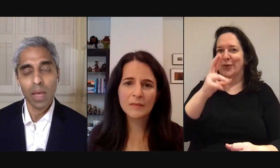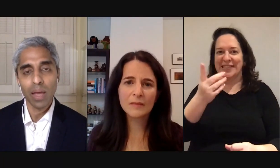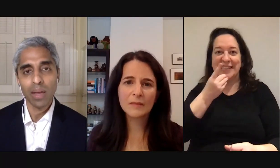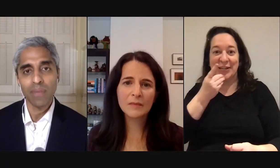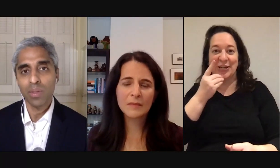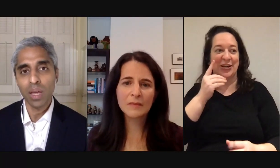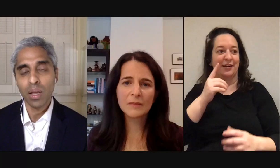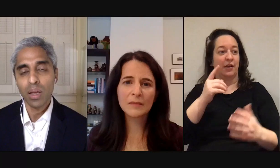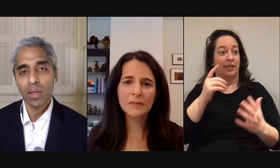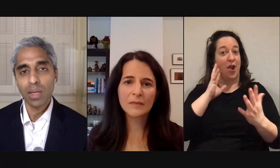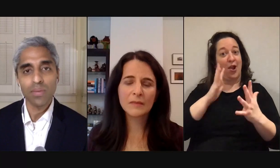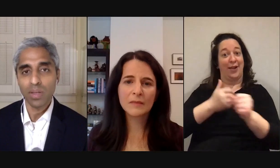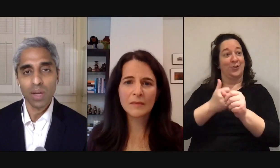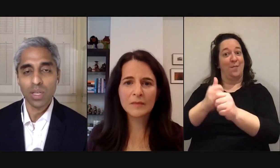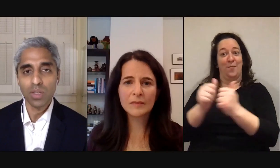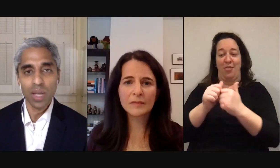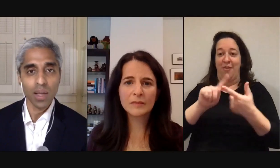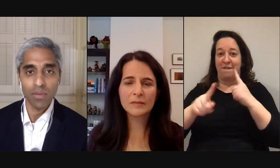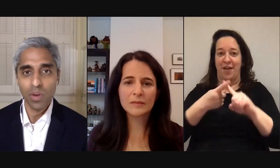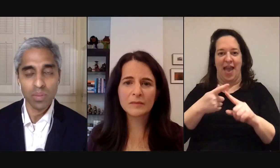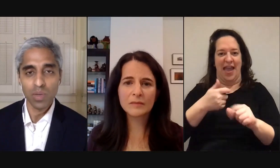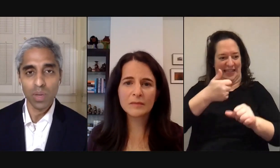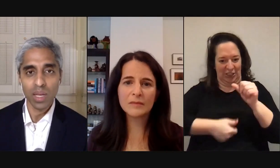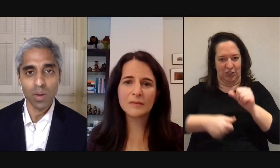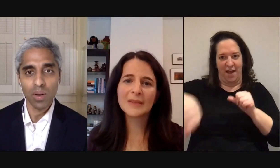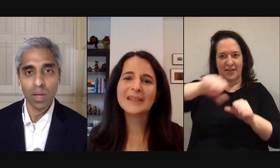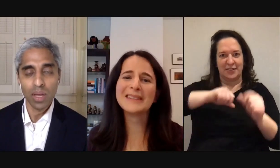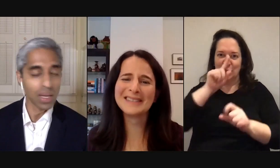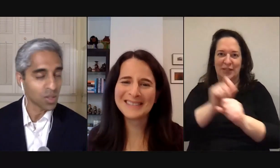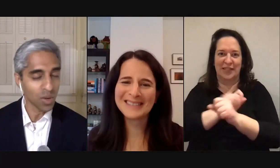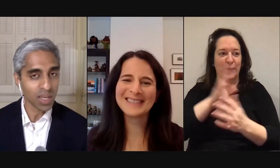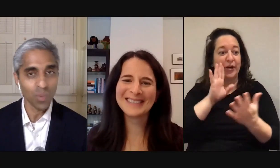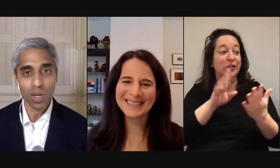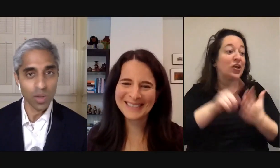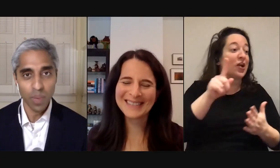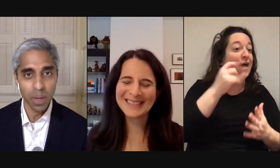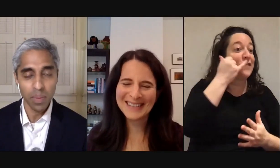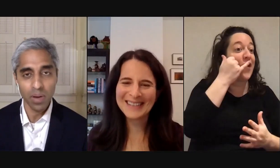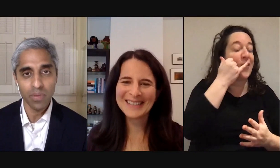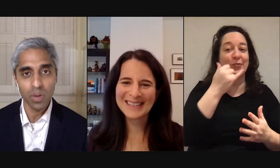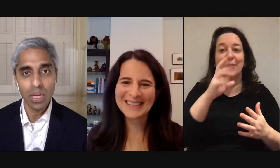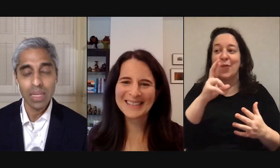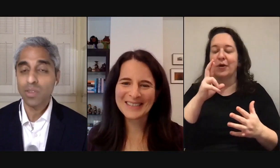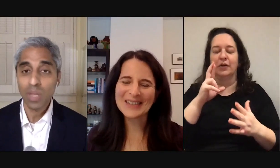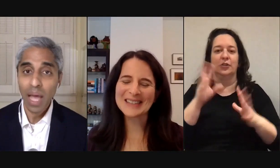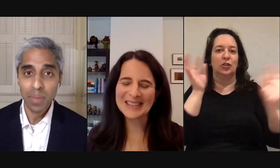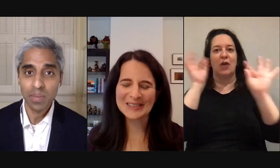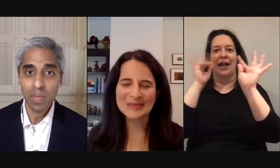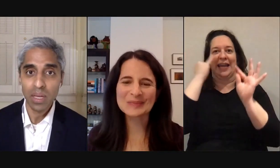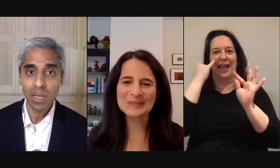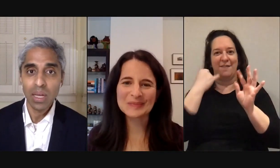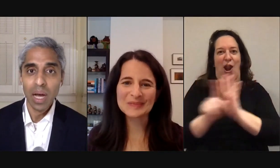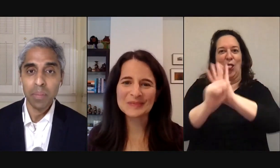and have found that each of us are actually checking our phones in between or getting distracted when alerts pop up on our phone that certainly